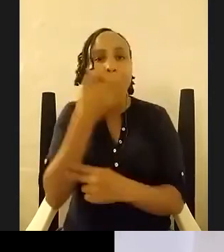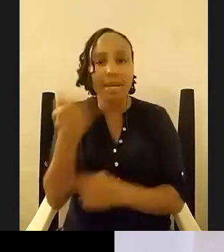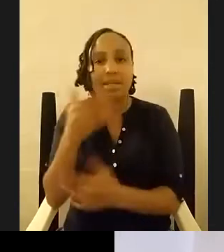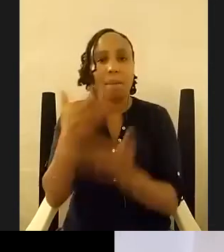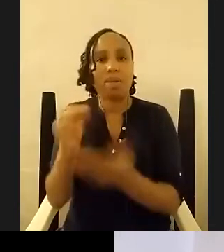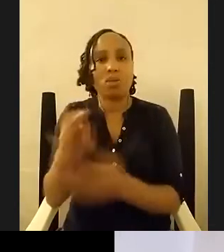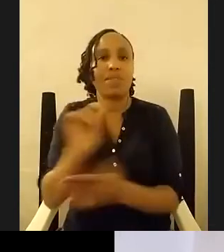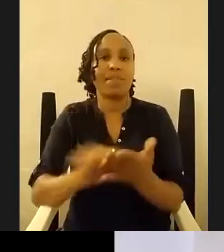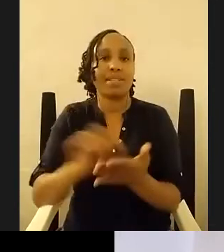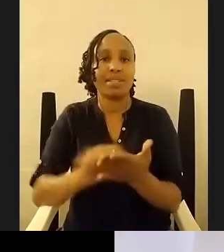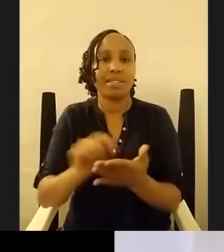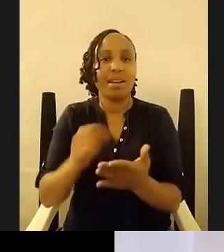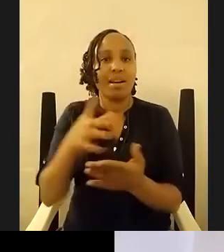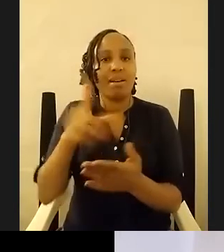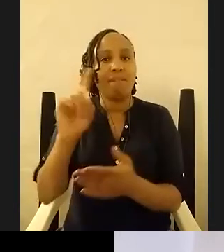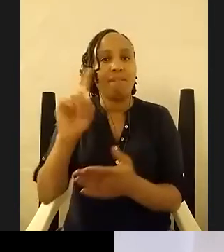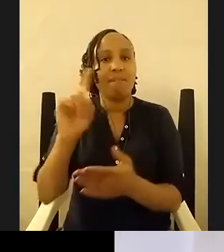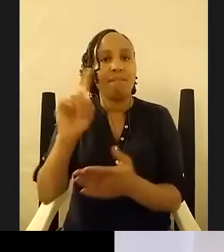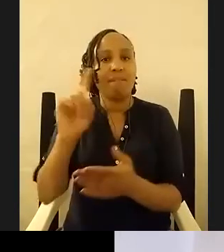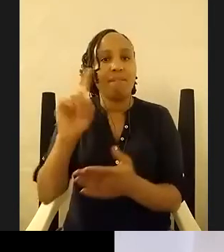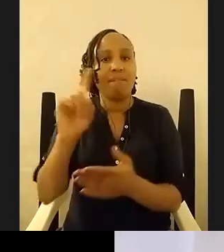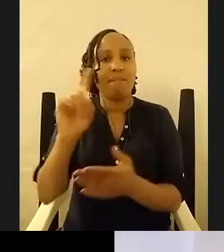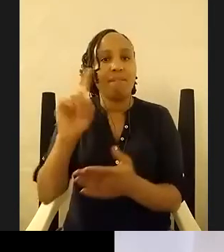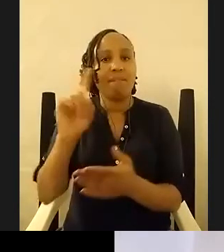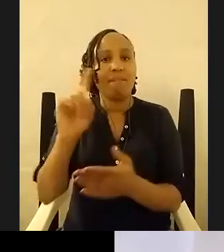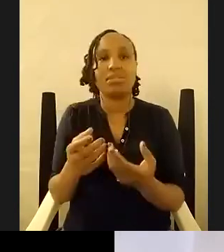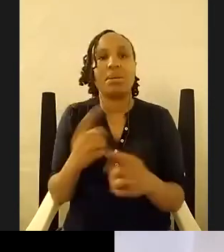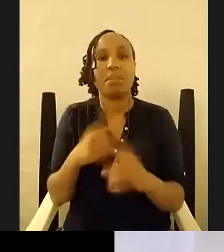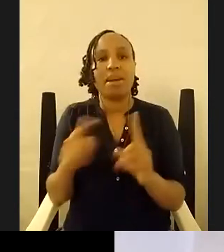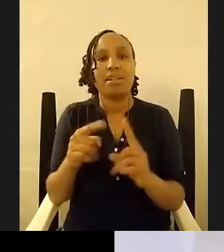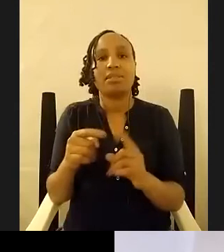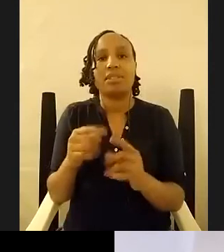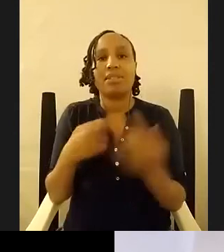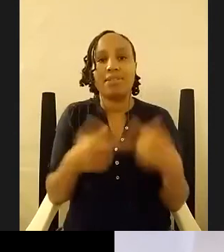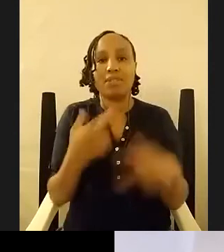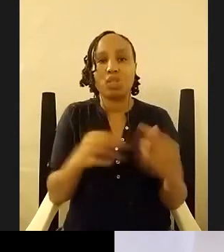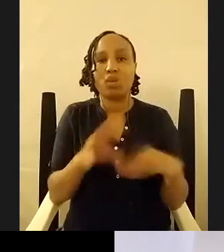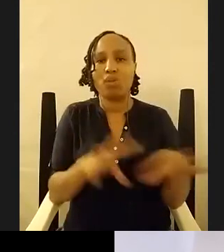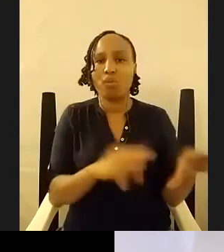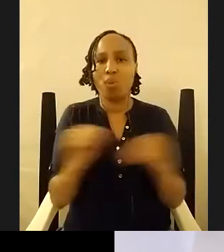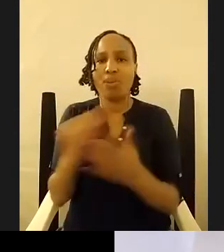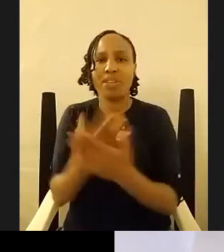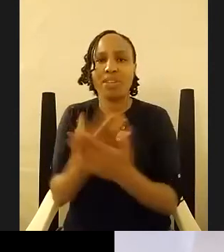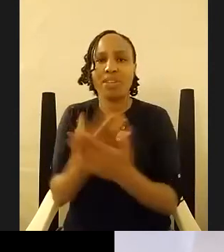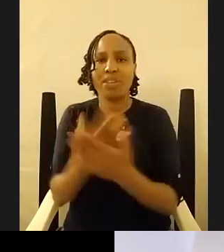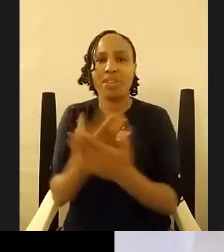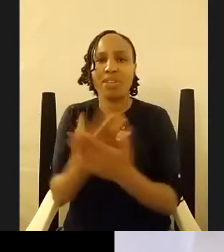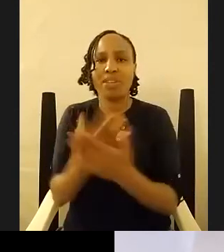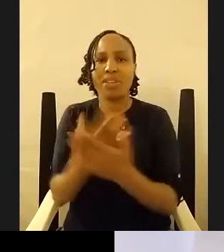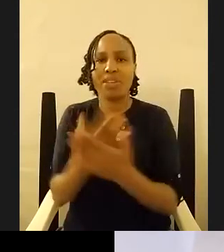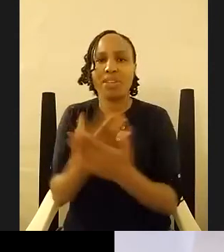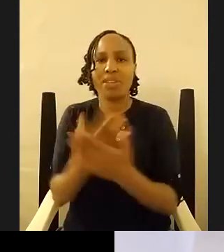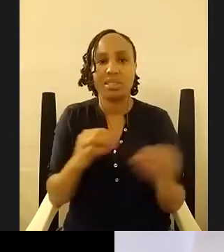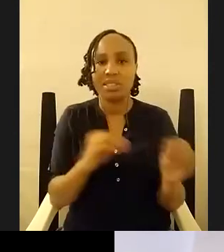to be get get it out but the constant revision of like move things around shift things around yeah so i mean like i mean